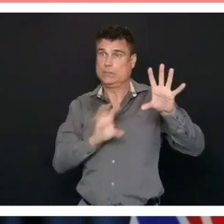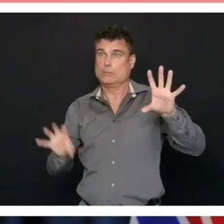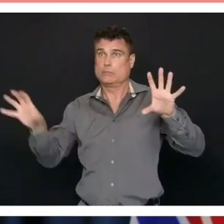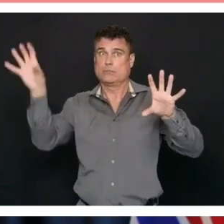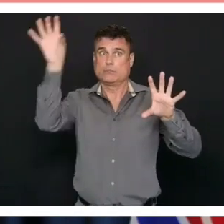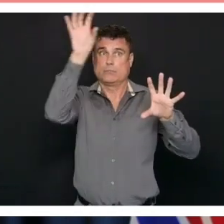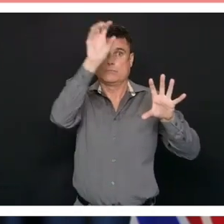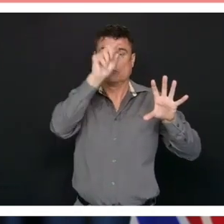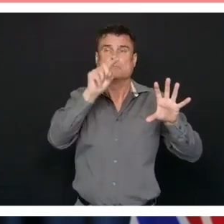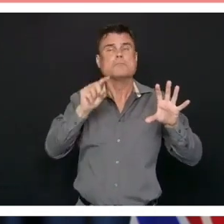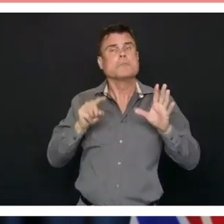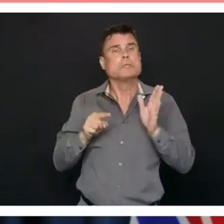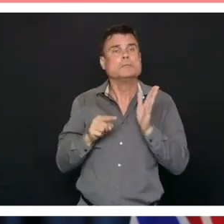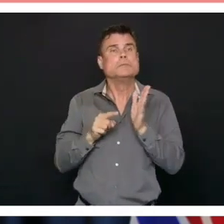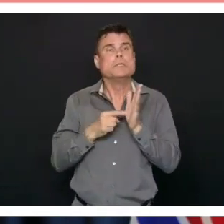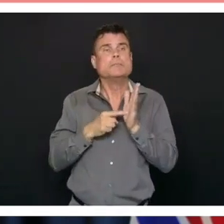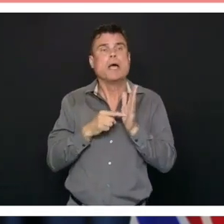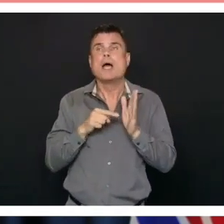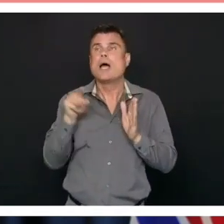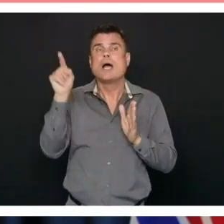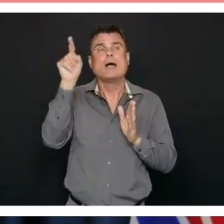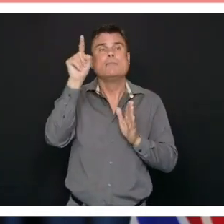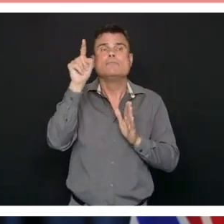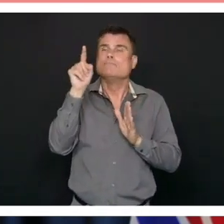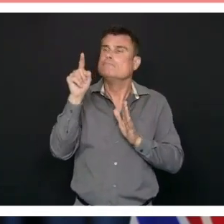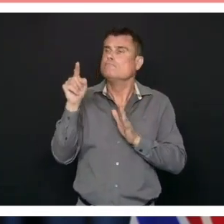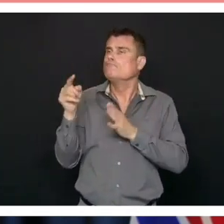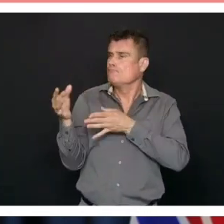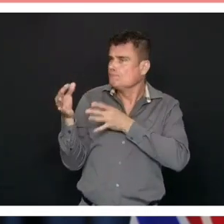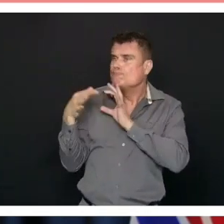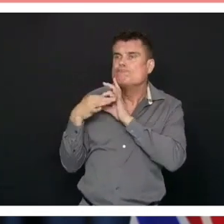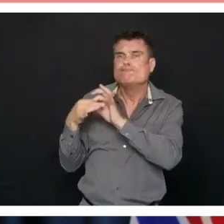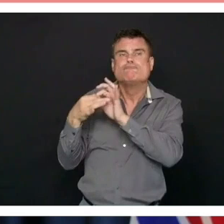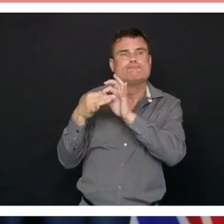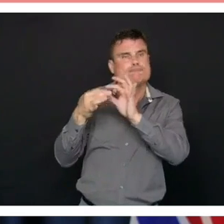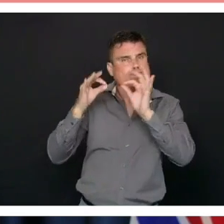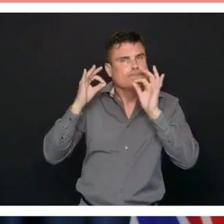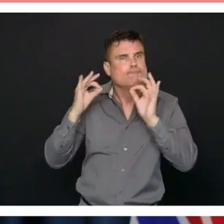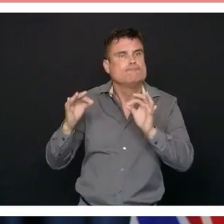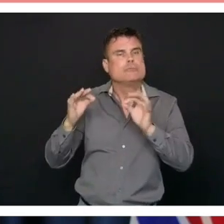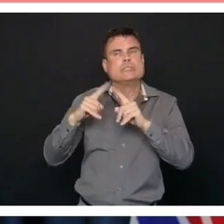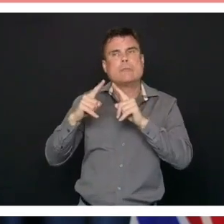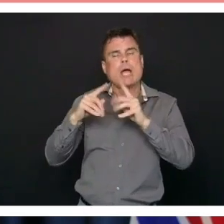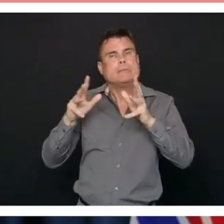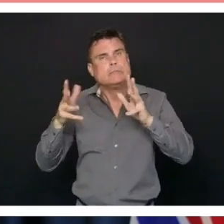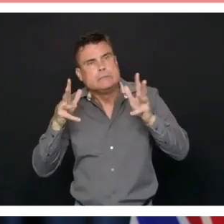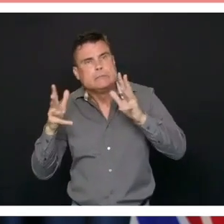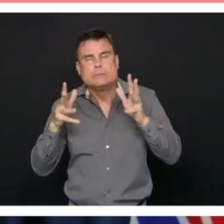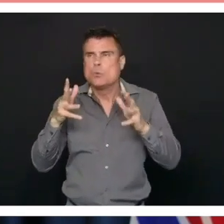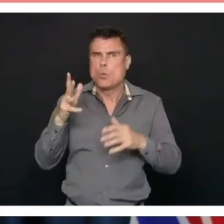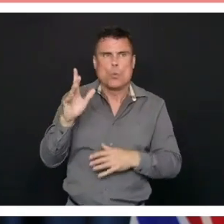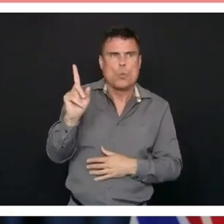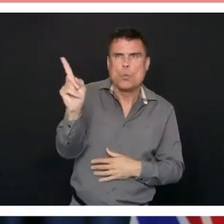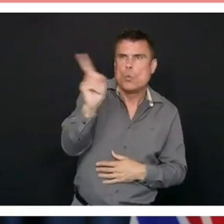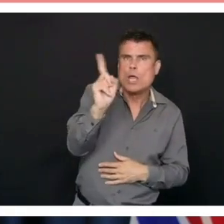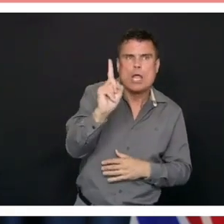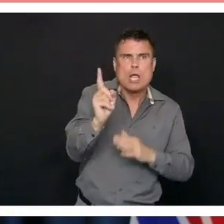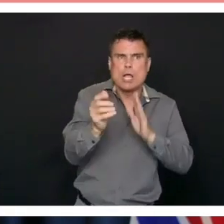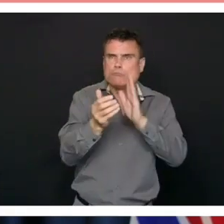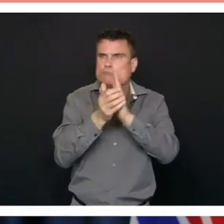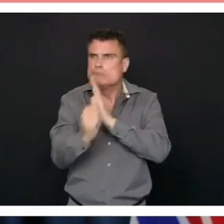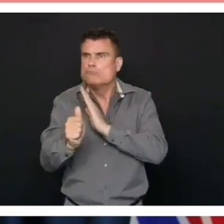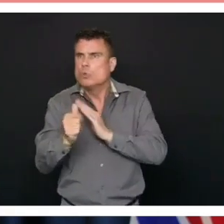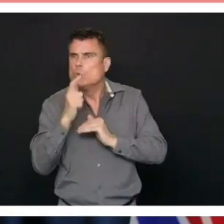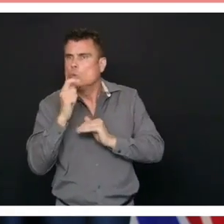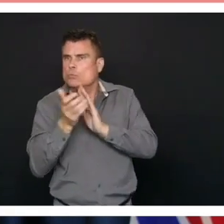as well. So everybody is committed to this. We obviously need to increase our capacity in every area. One of the key areas